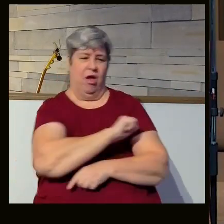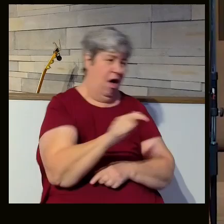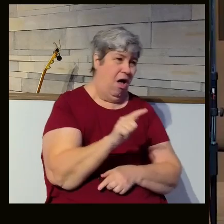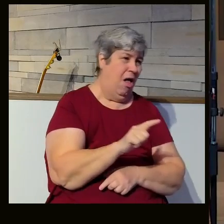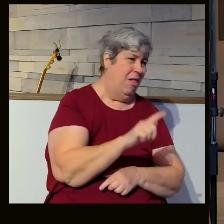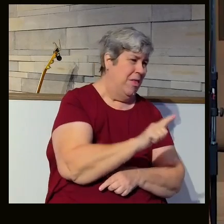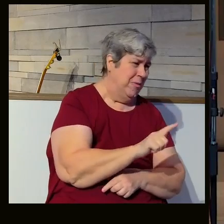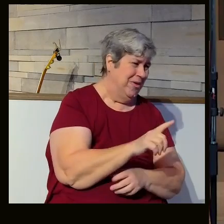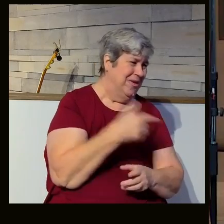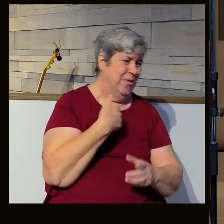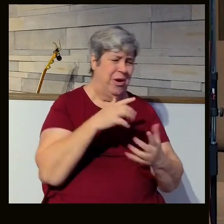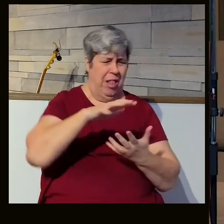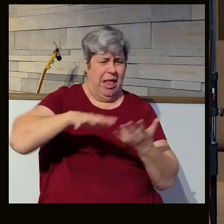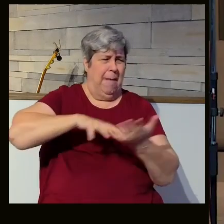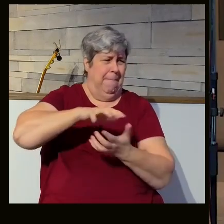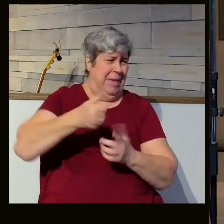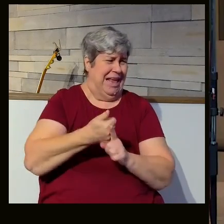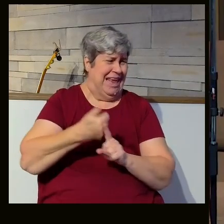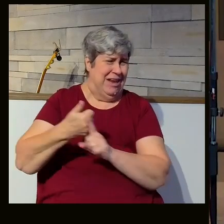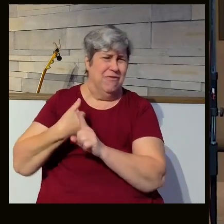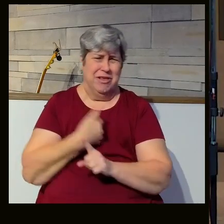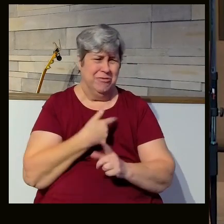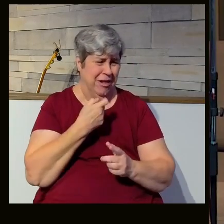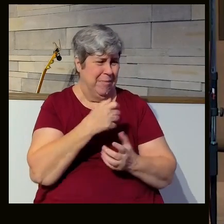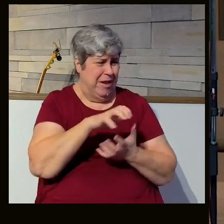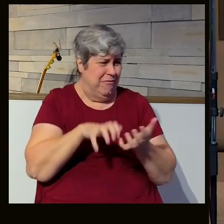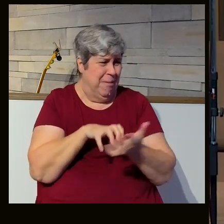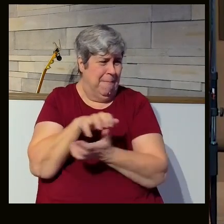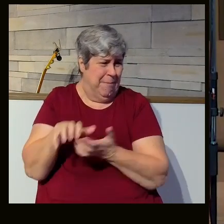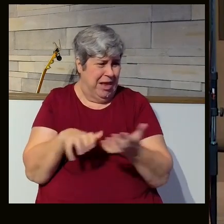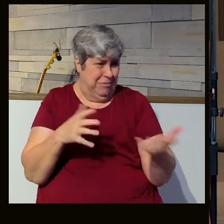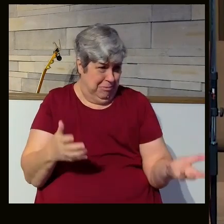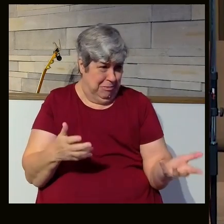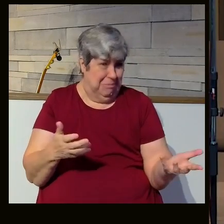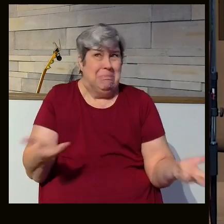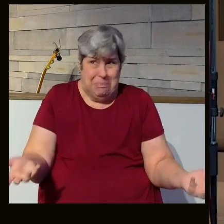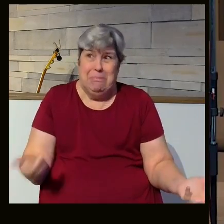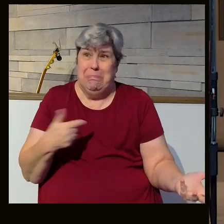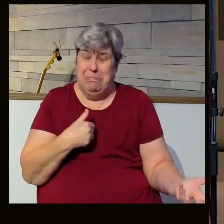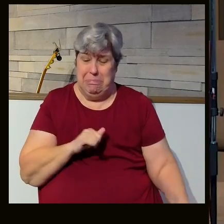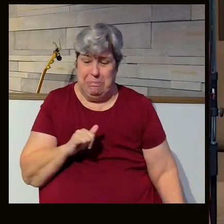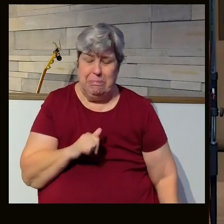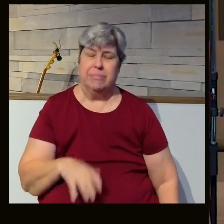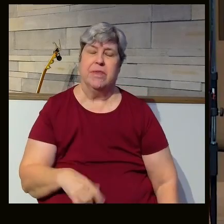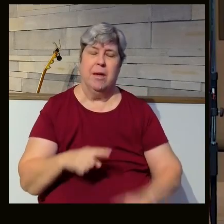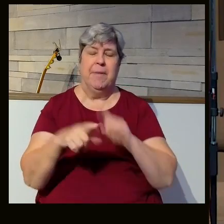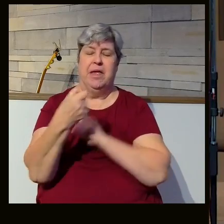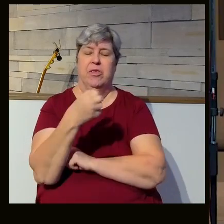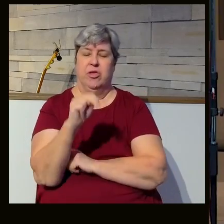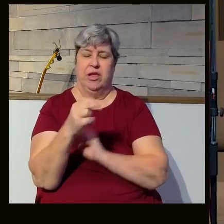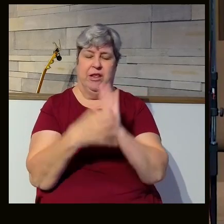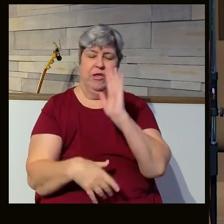We're a little bit of a mix of the two. And that's where I stand as well. Genesis